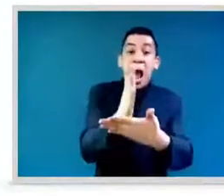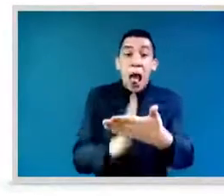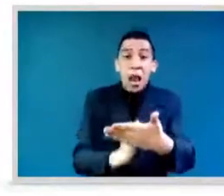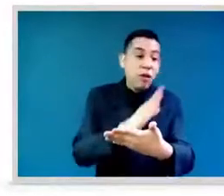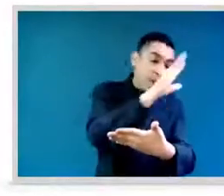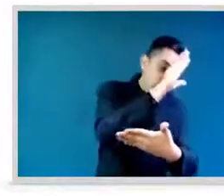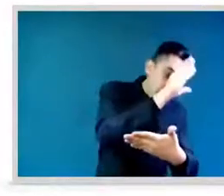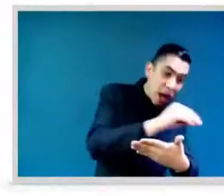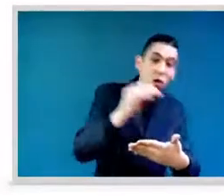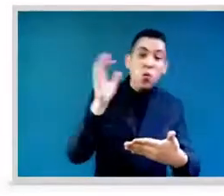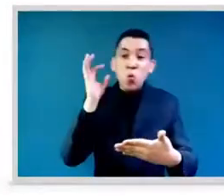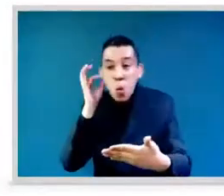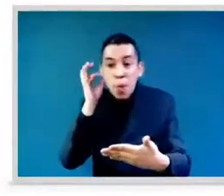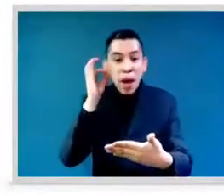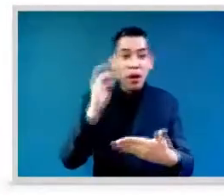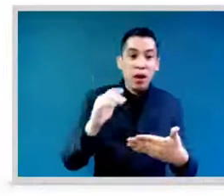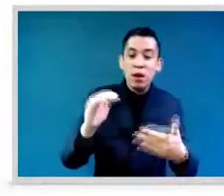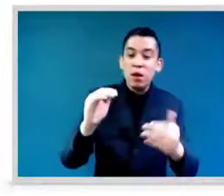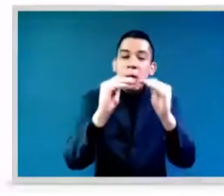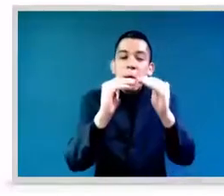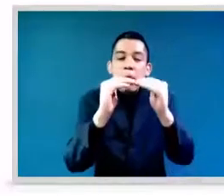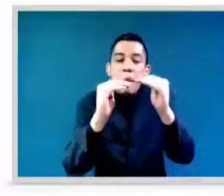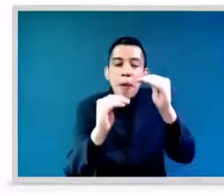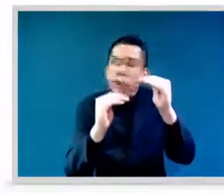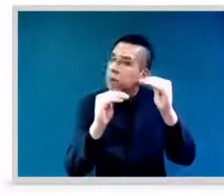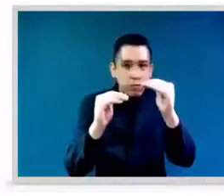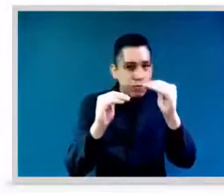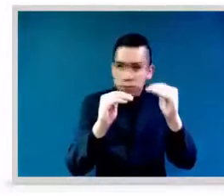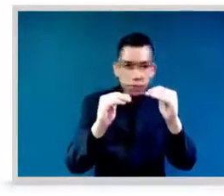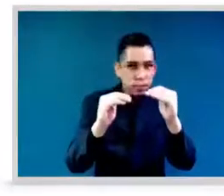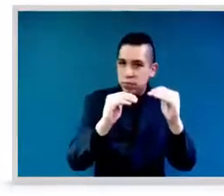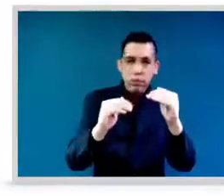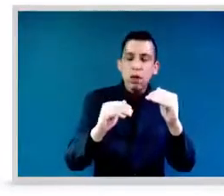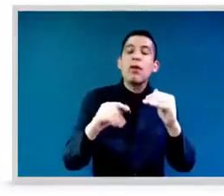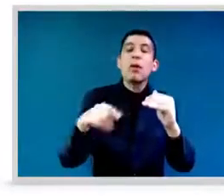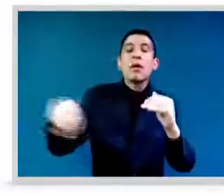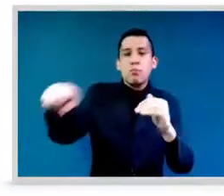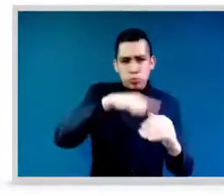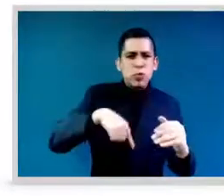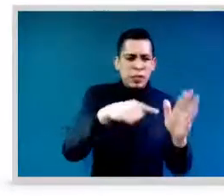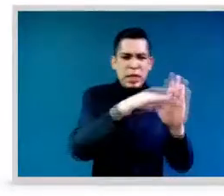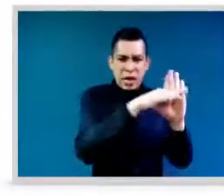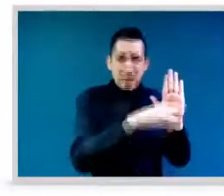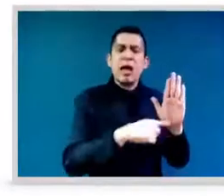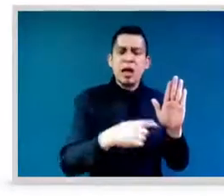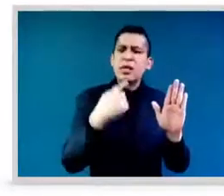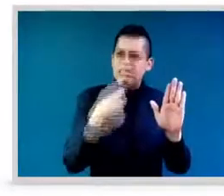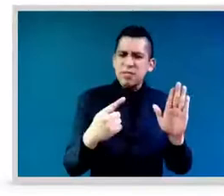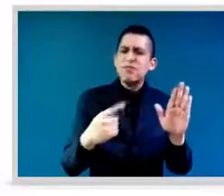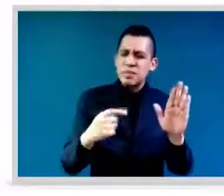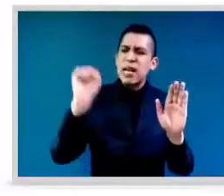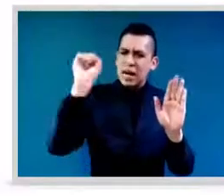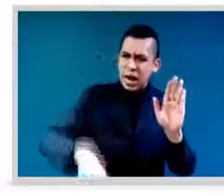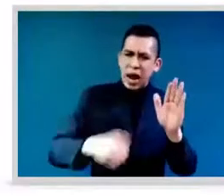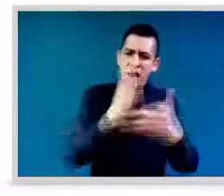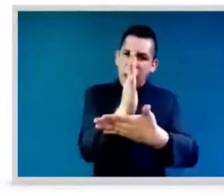vice president of a government that has the half of women. My country has a legislator that has cost us a of work